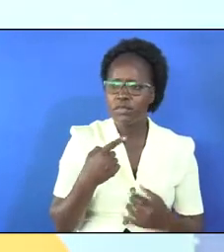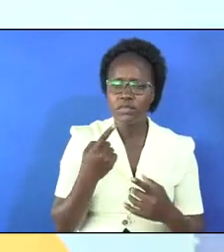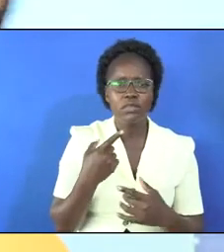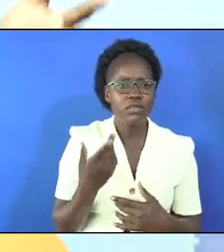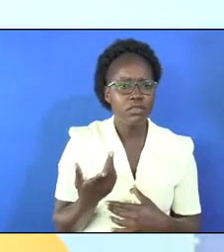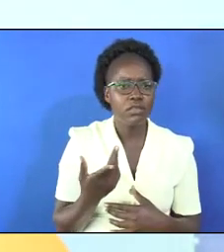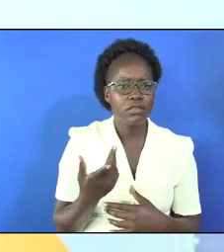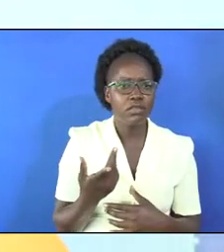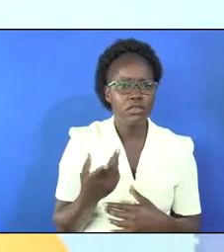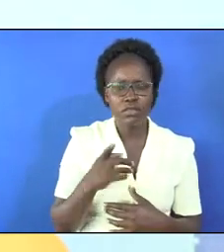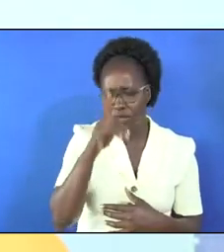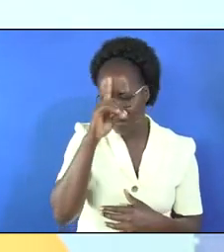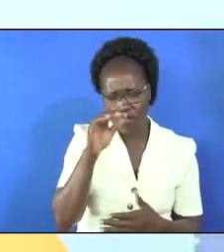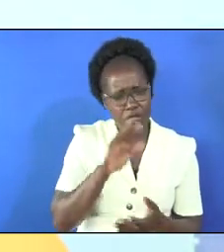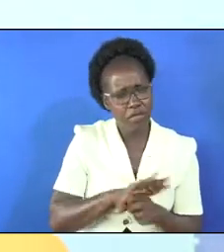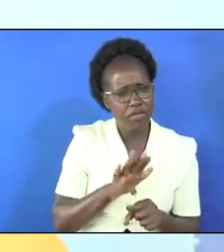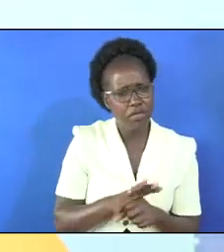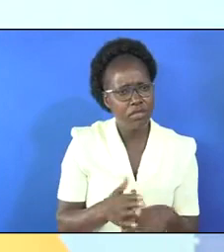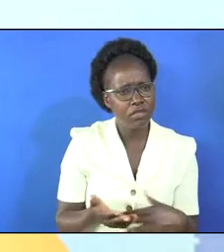so you are very serious